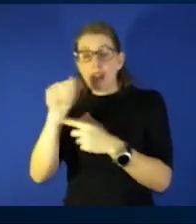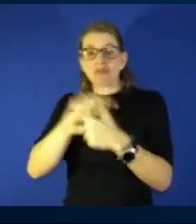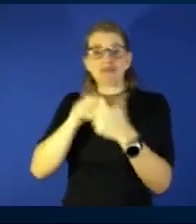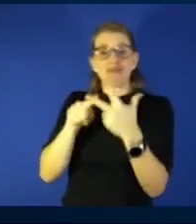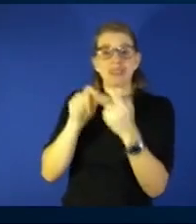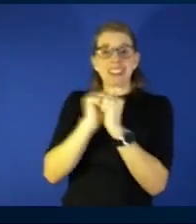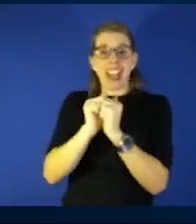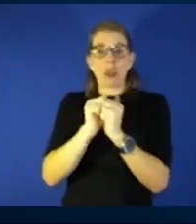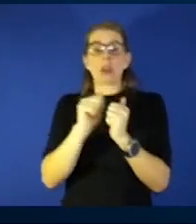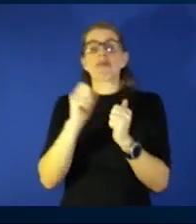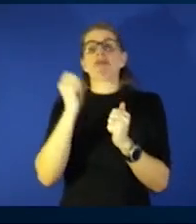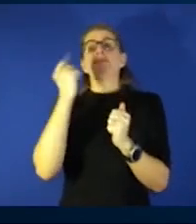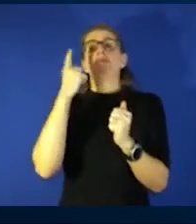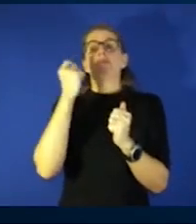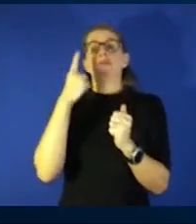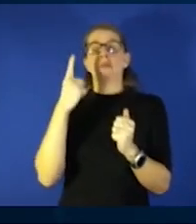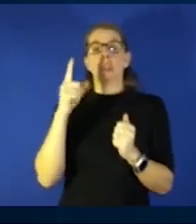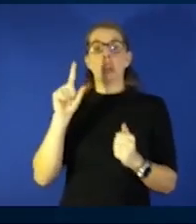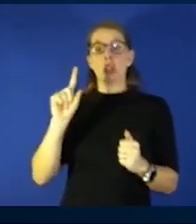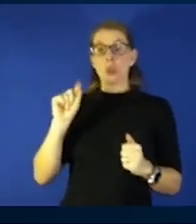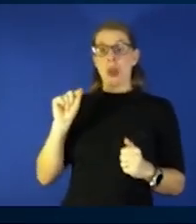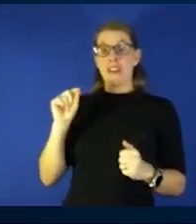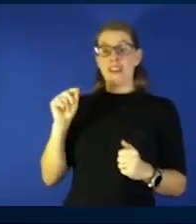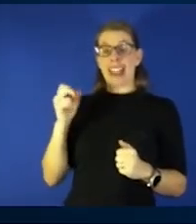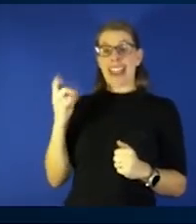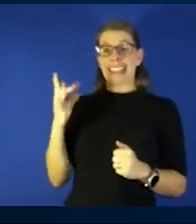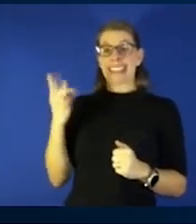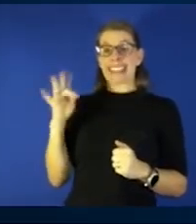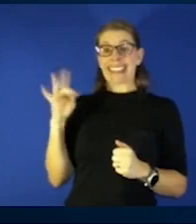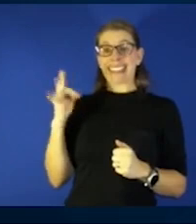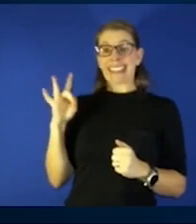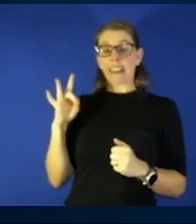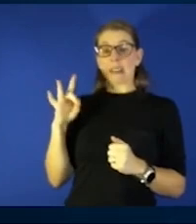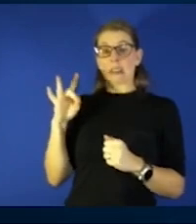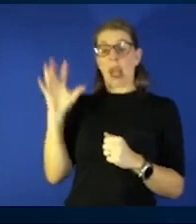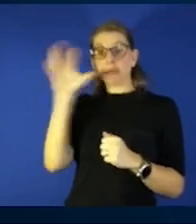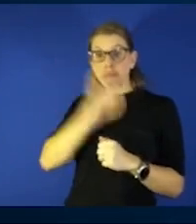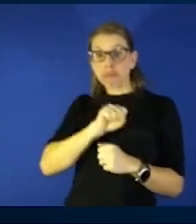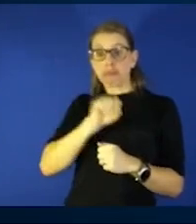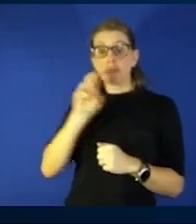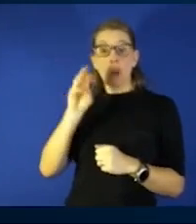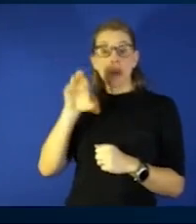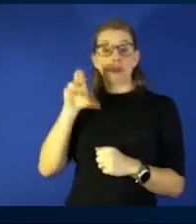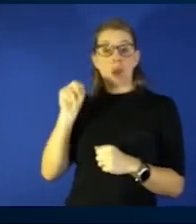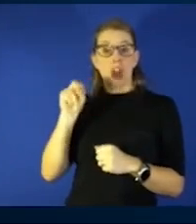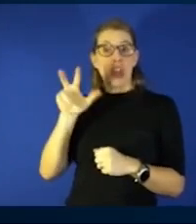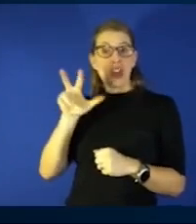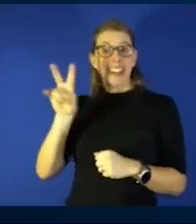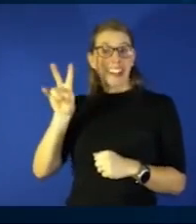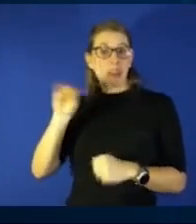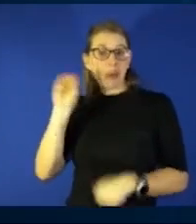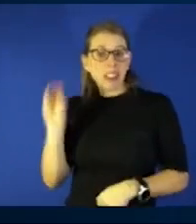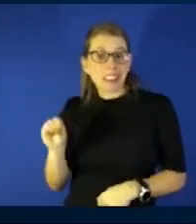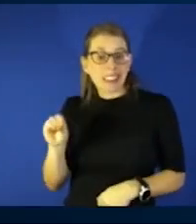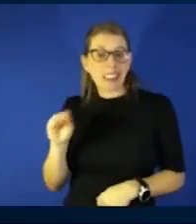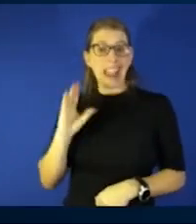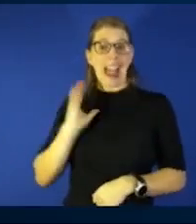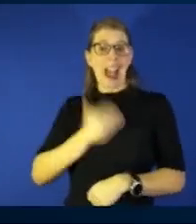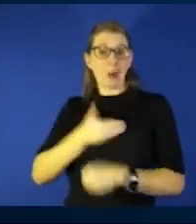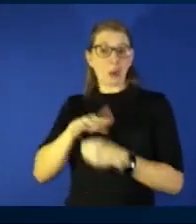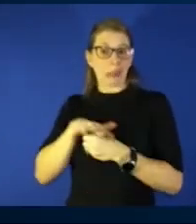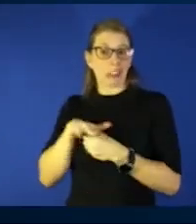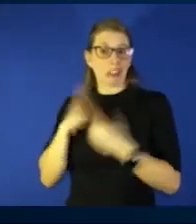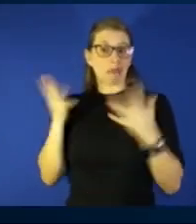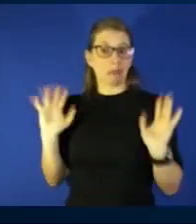a sense as of 12 18 the estimate that Omicron was 37 percent in our region now the